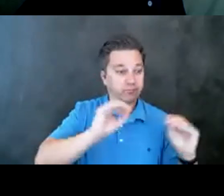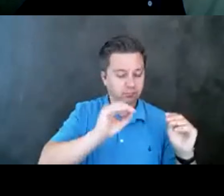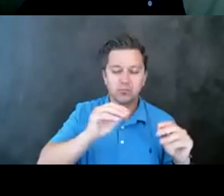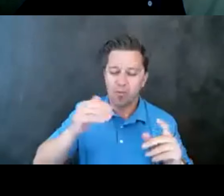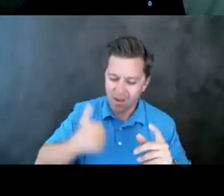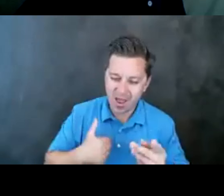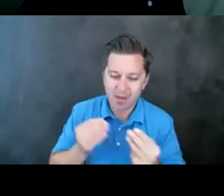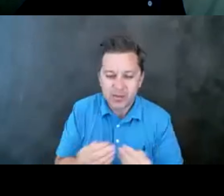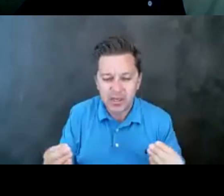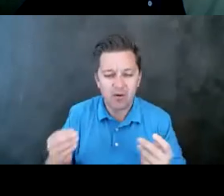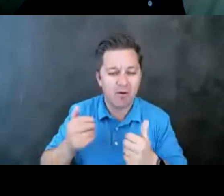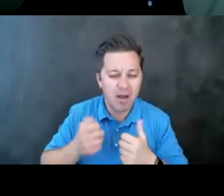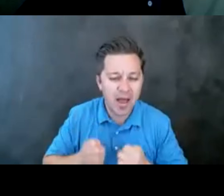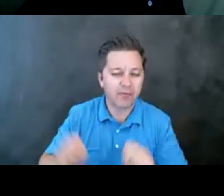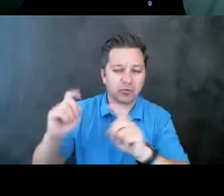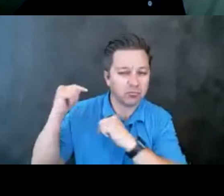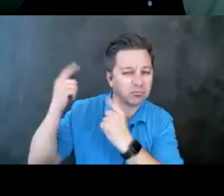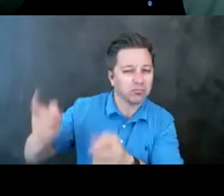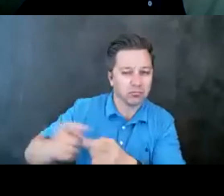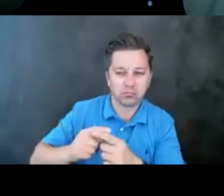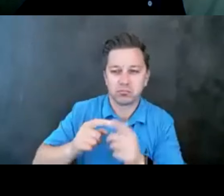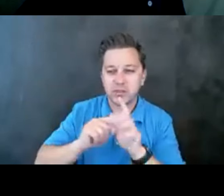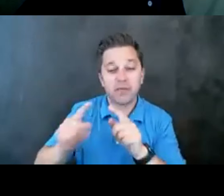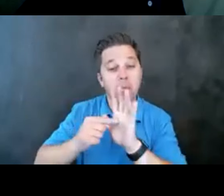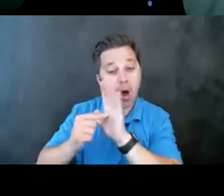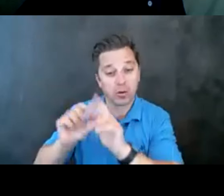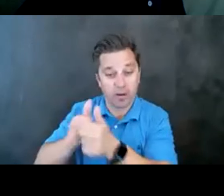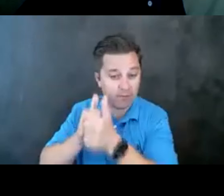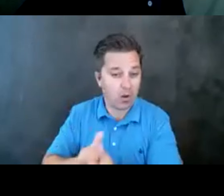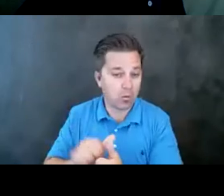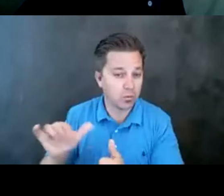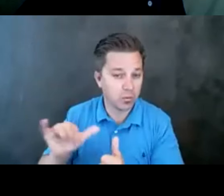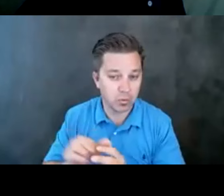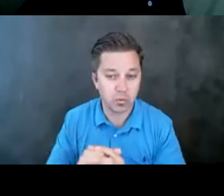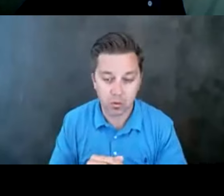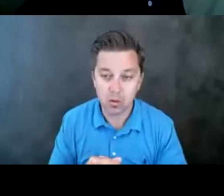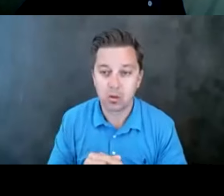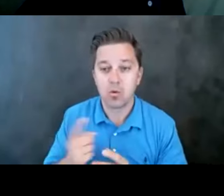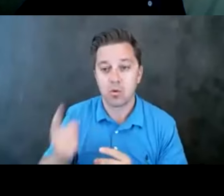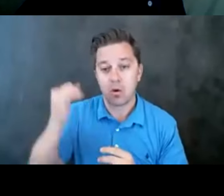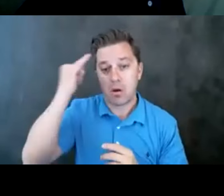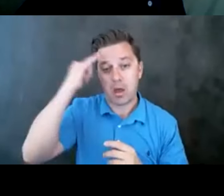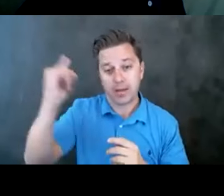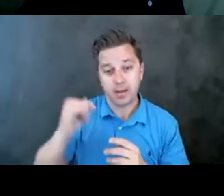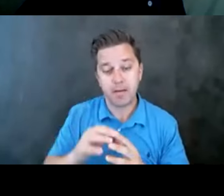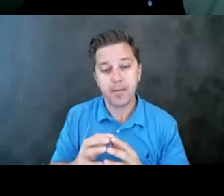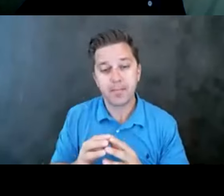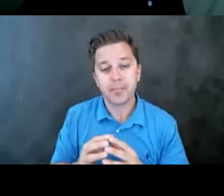and models that we can look at to follow. Now, one of the ideas for this is that if